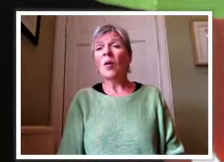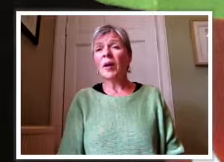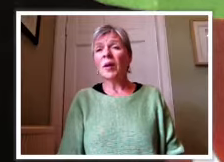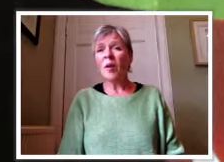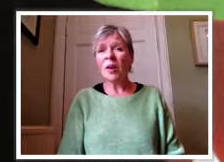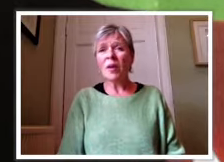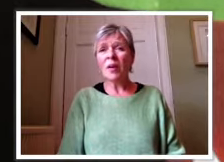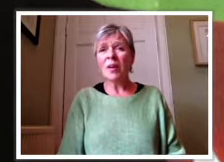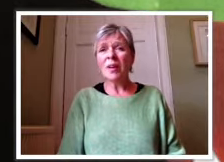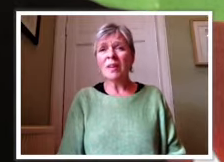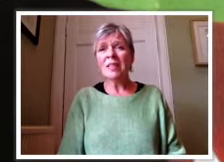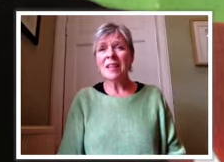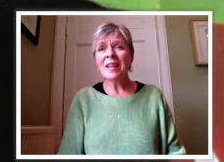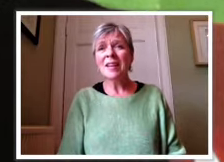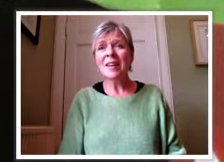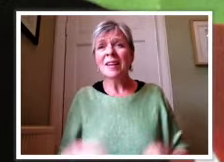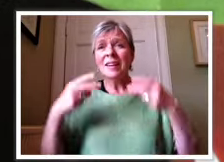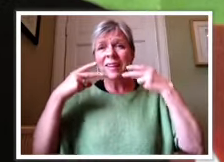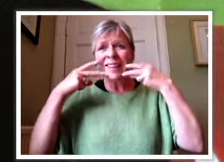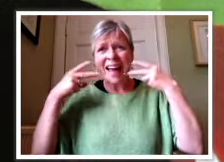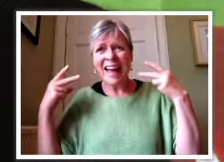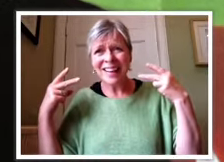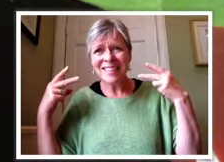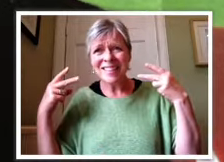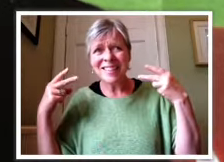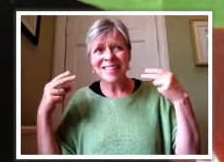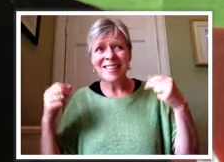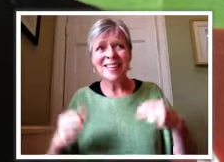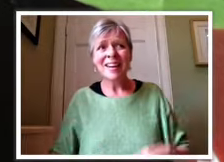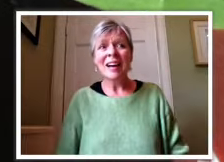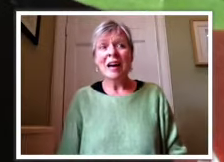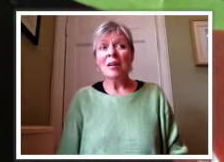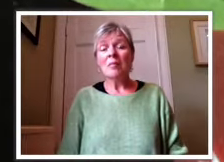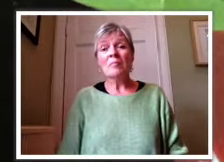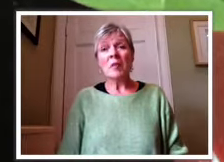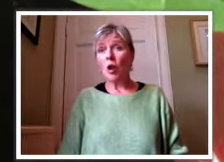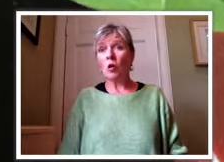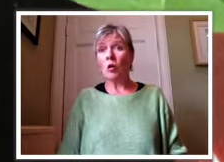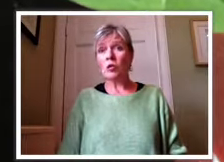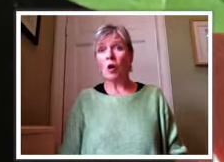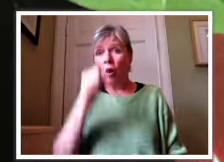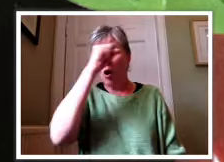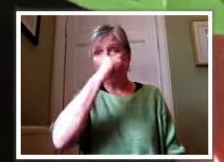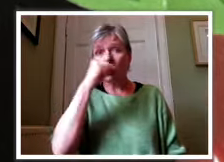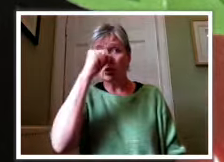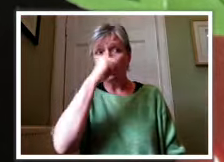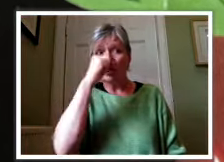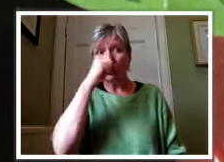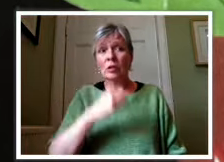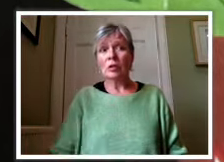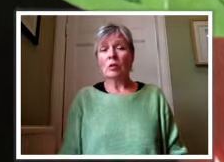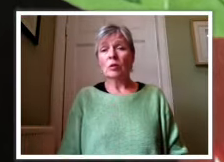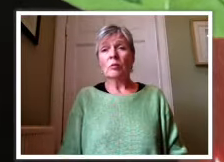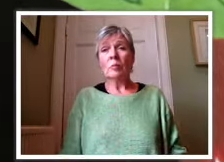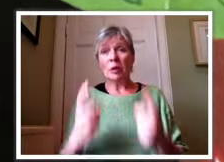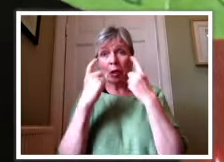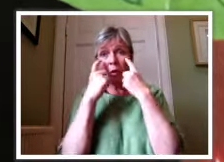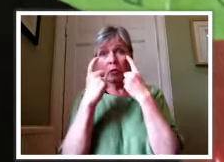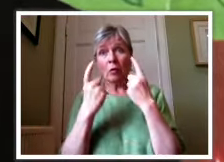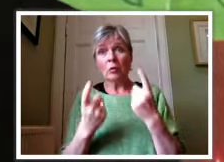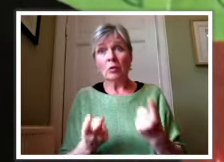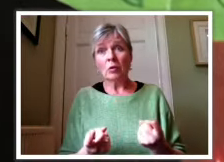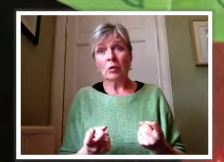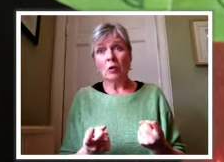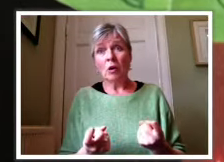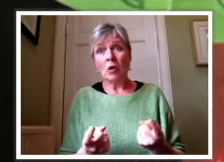Oink, oink, oink, said the cats. There goes the hog. Be